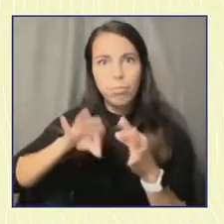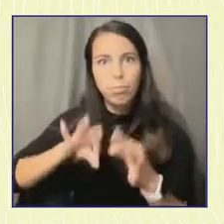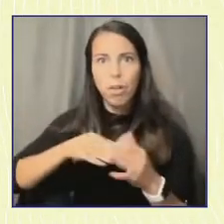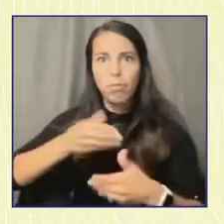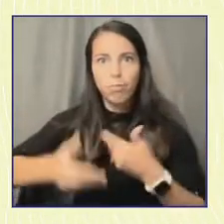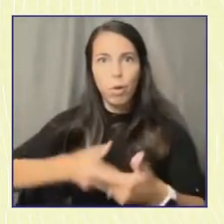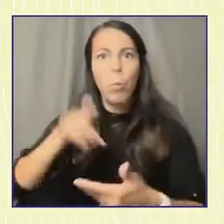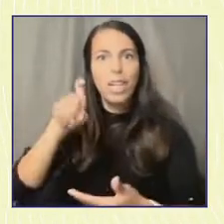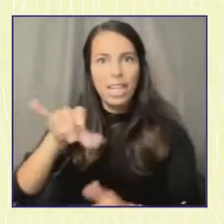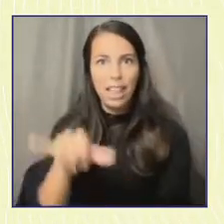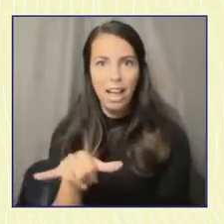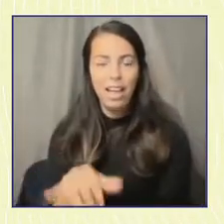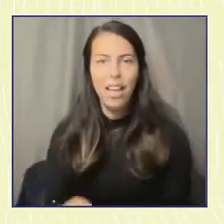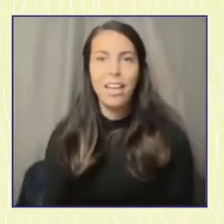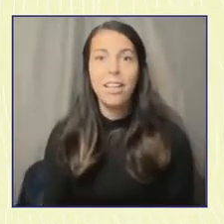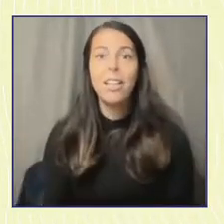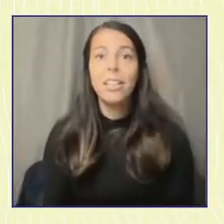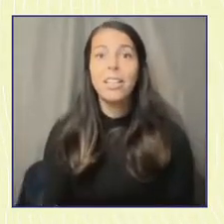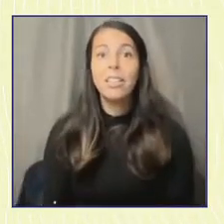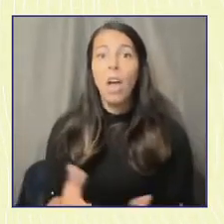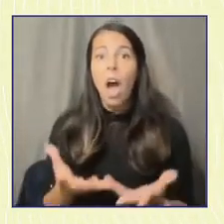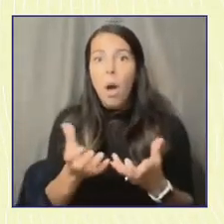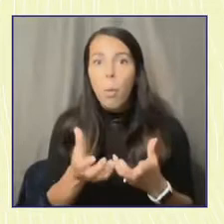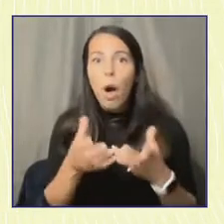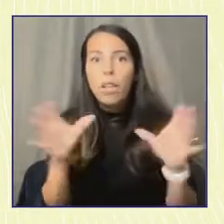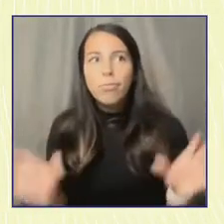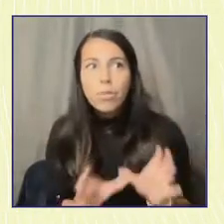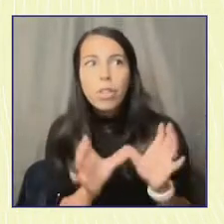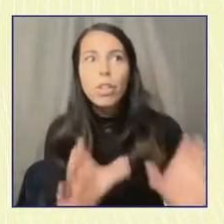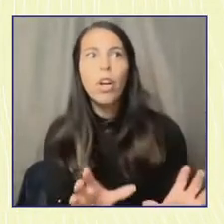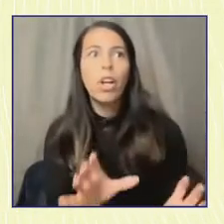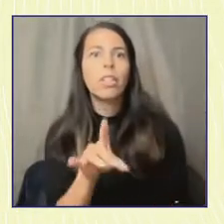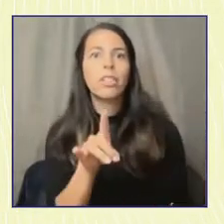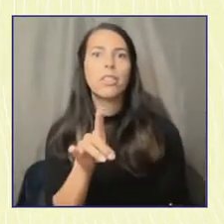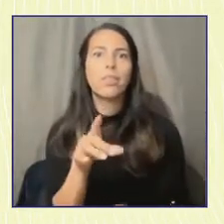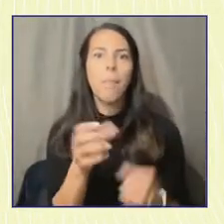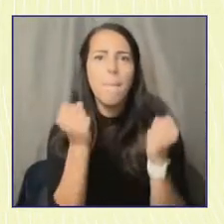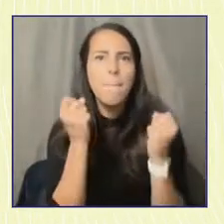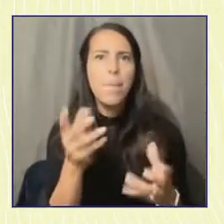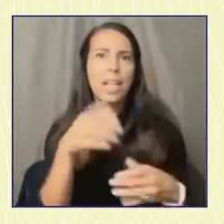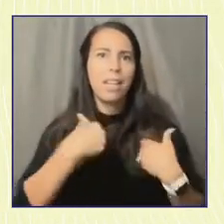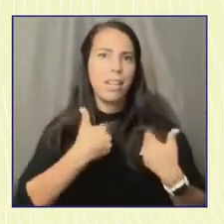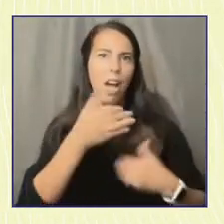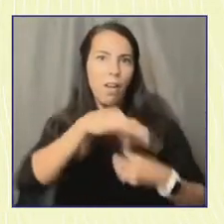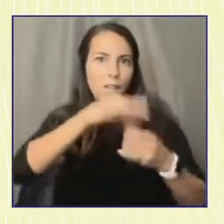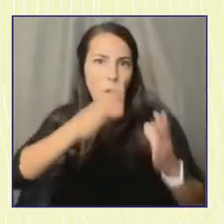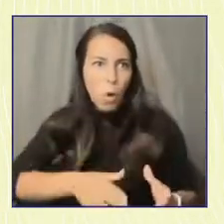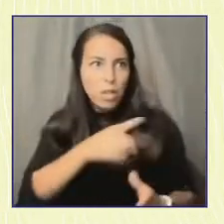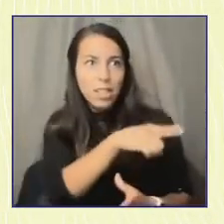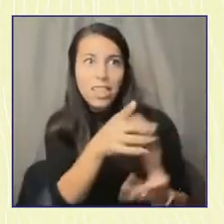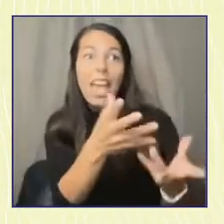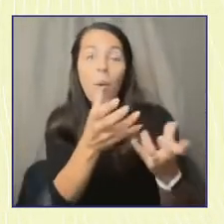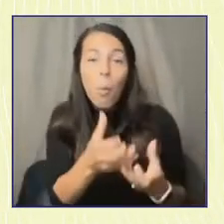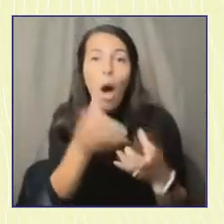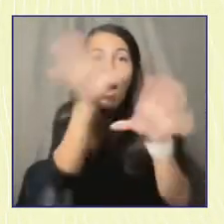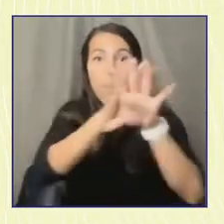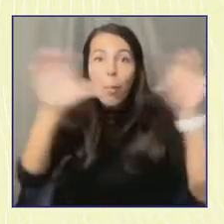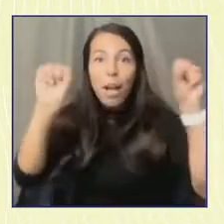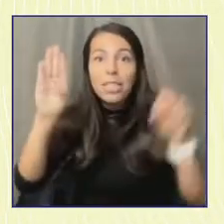and mobilize hundreds of young voters across Georgia who want President Biden to cancel our student debt now.